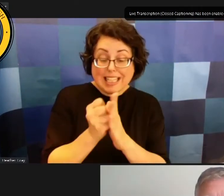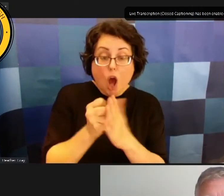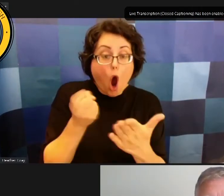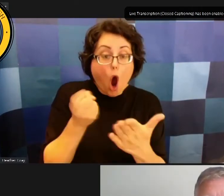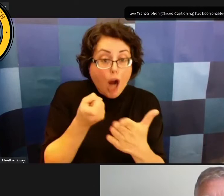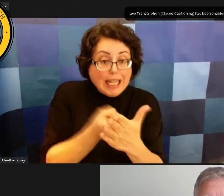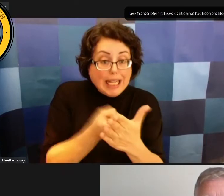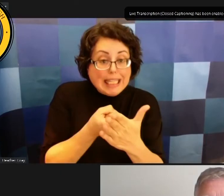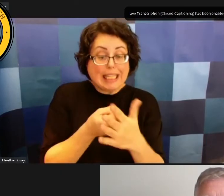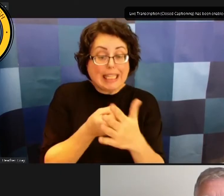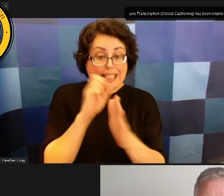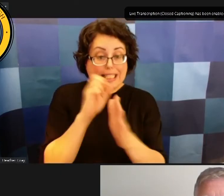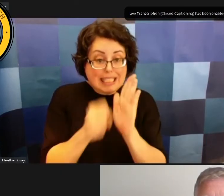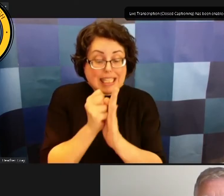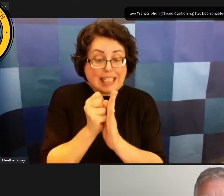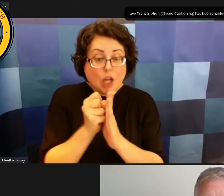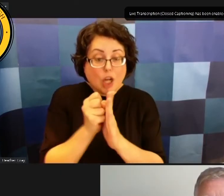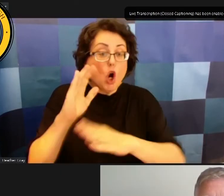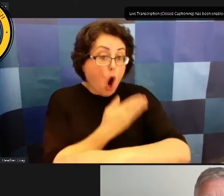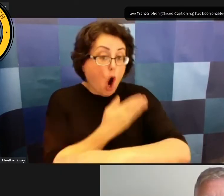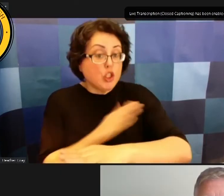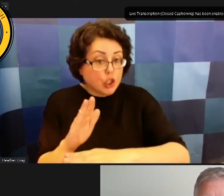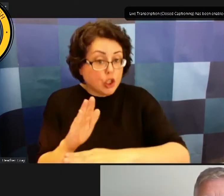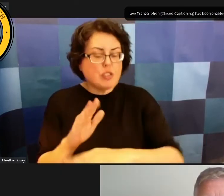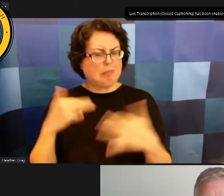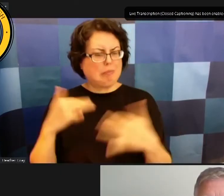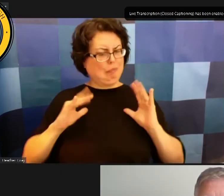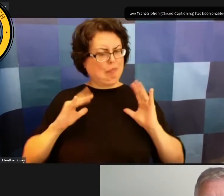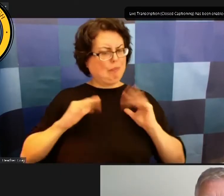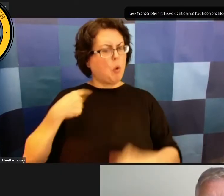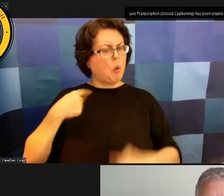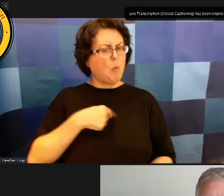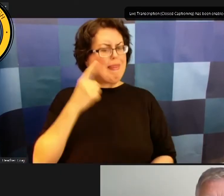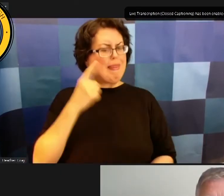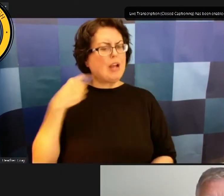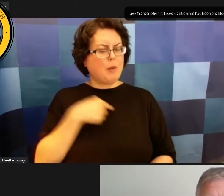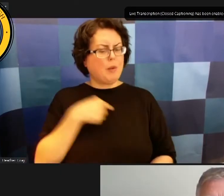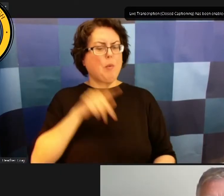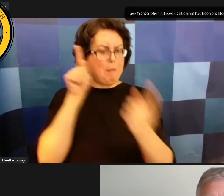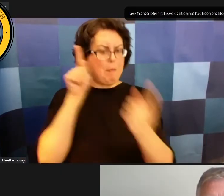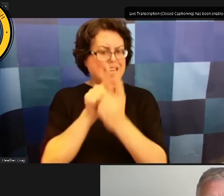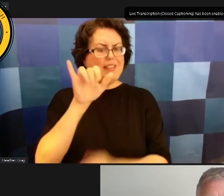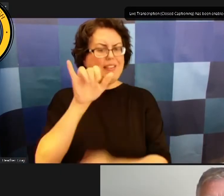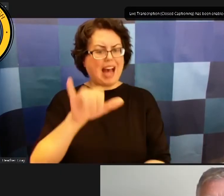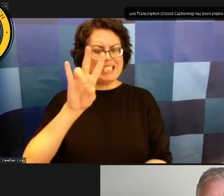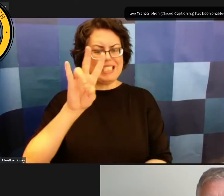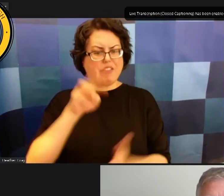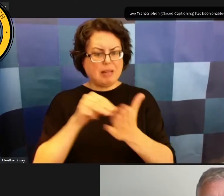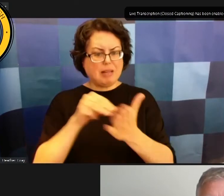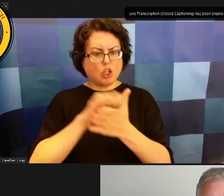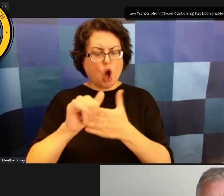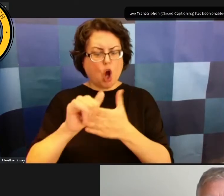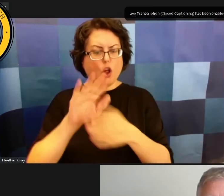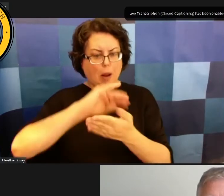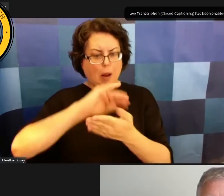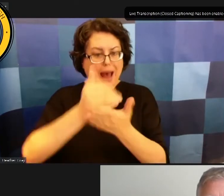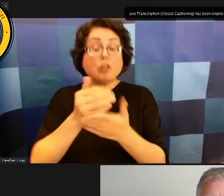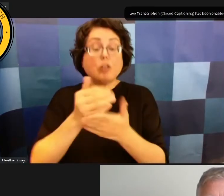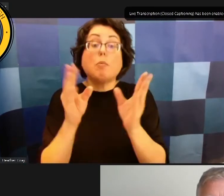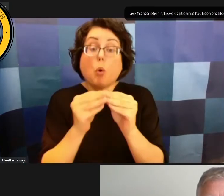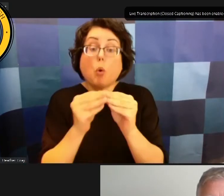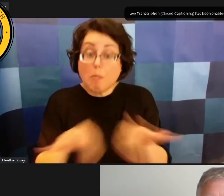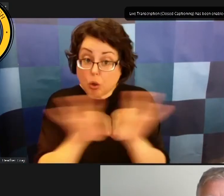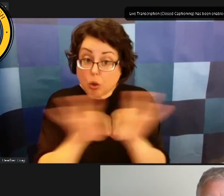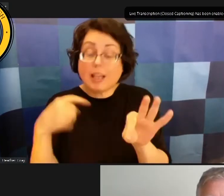uh we are on what we feel is on pace to to meet that seven million dollar amount uh but then more importantly rebound to